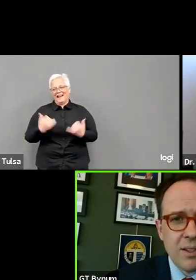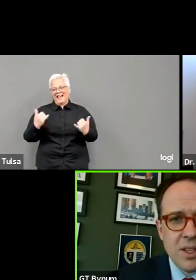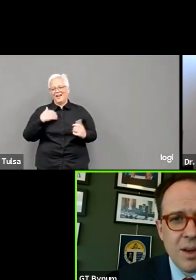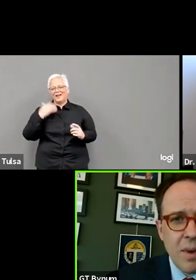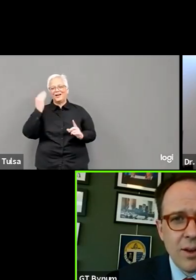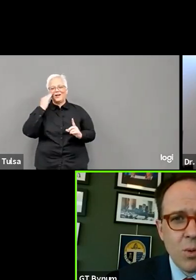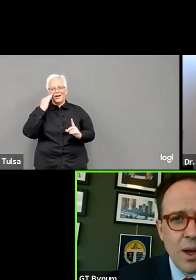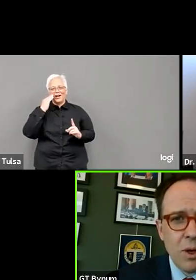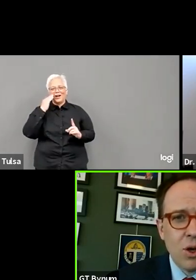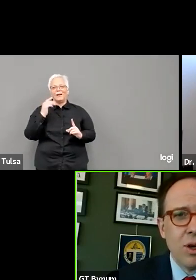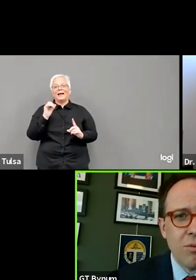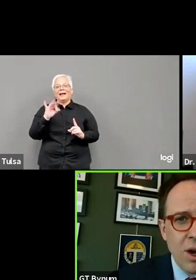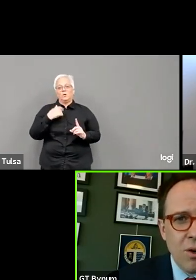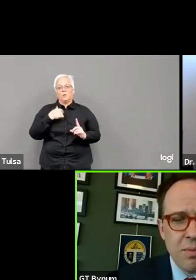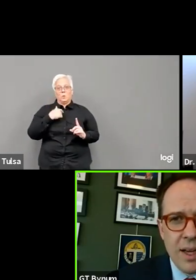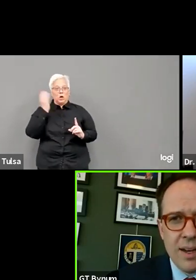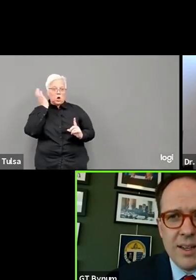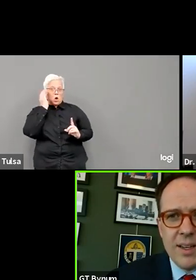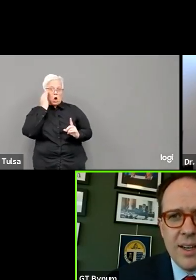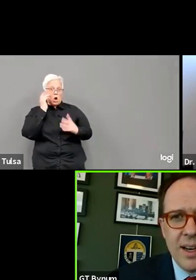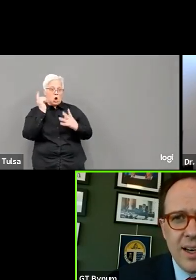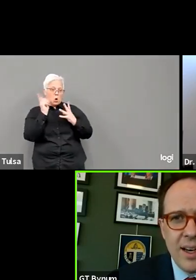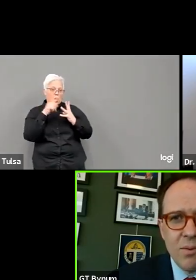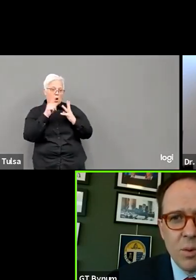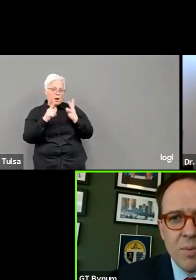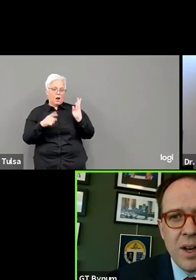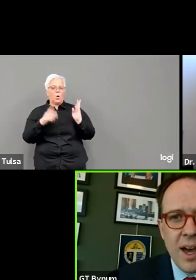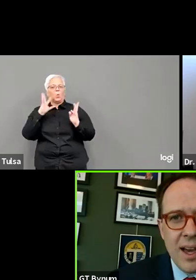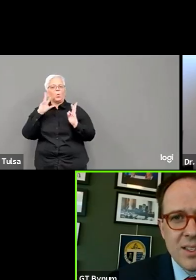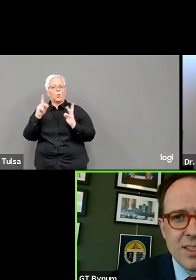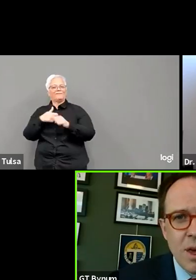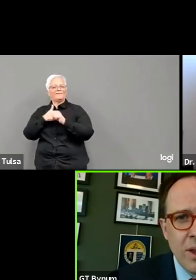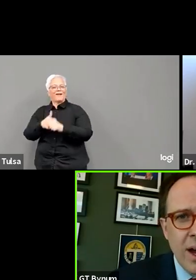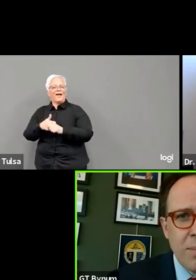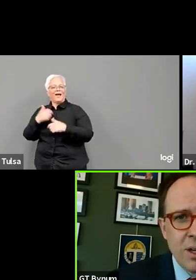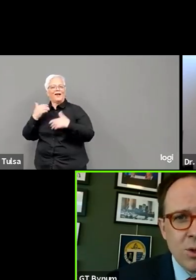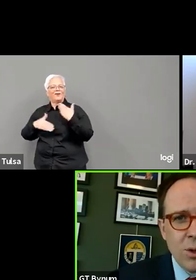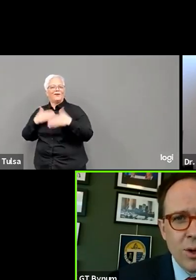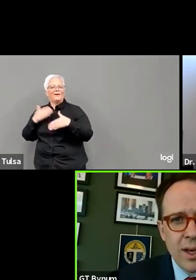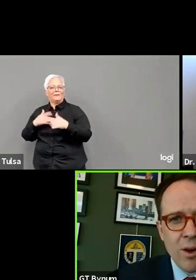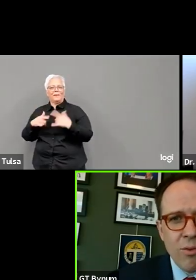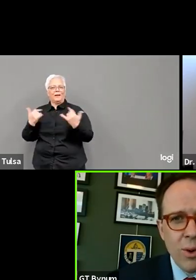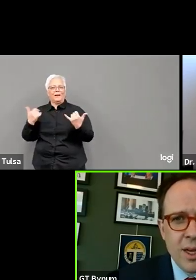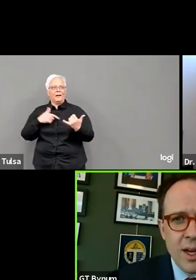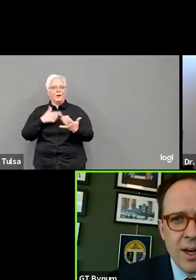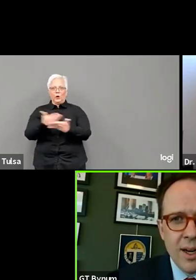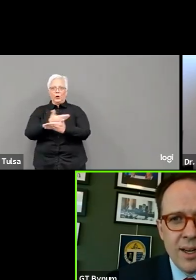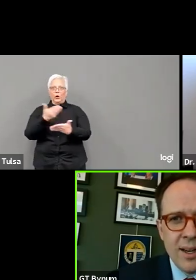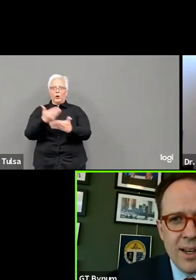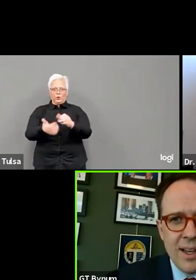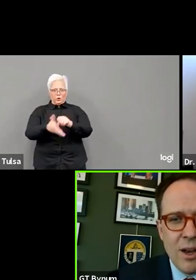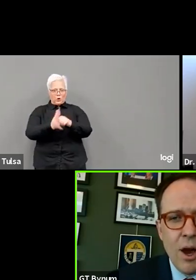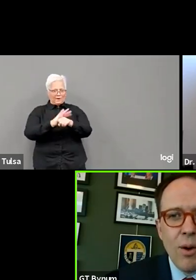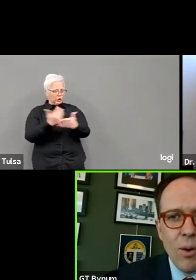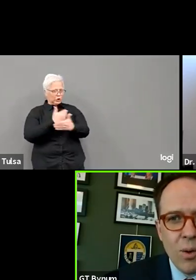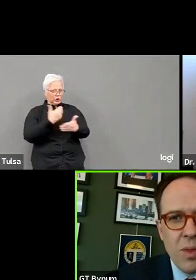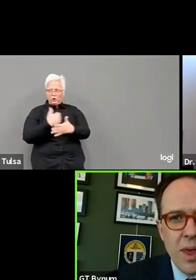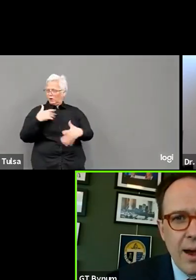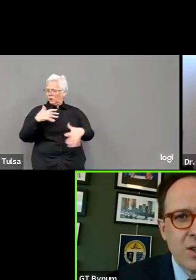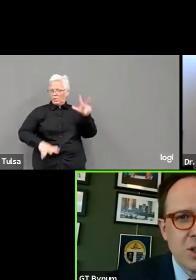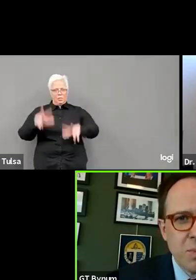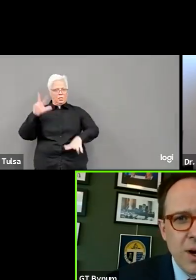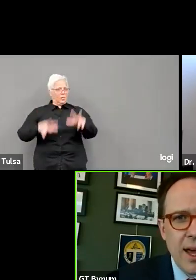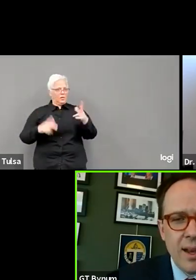I don't think there's any medical way we could have known, but it would have been nice to be able to hop in the DeLorean and go forward a year and and know